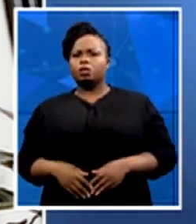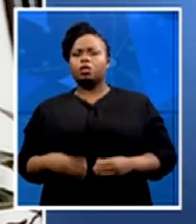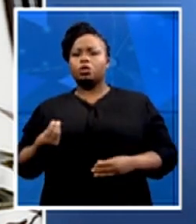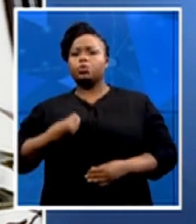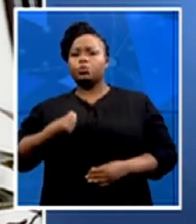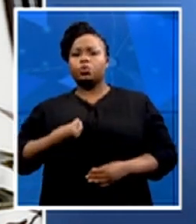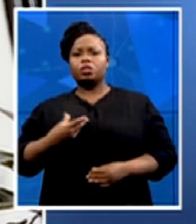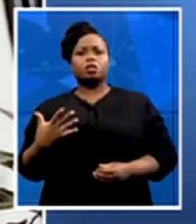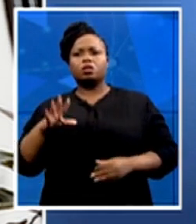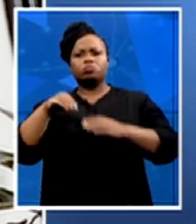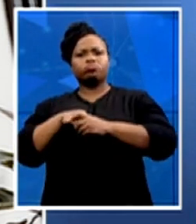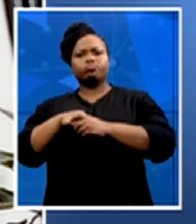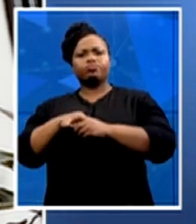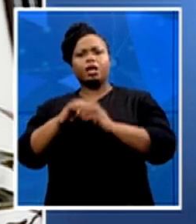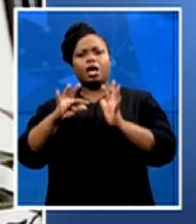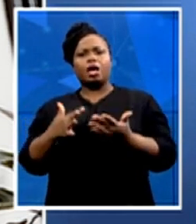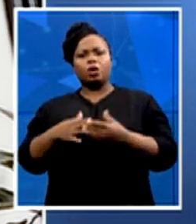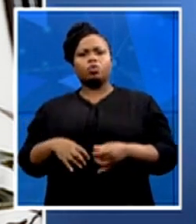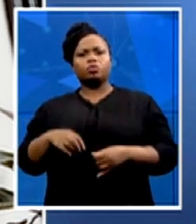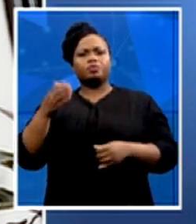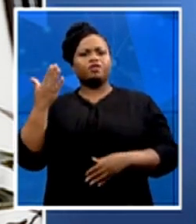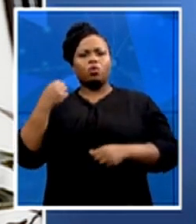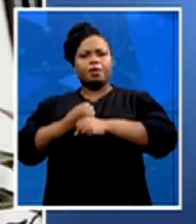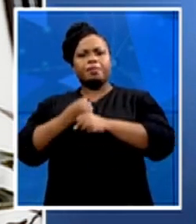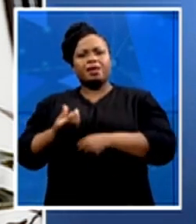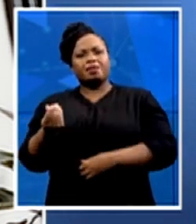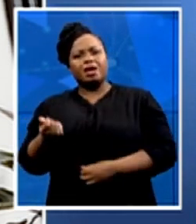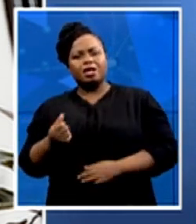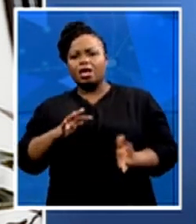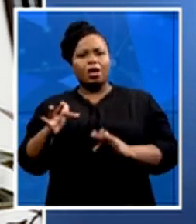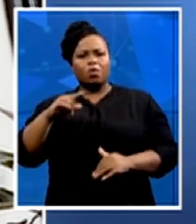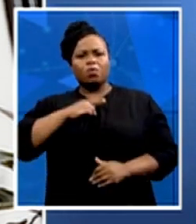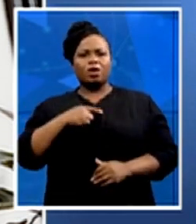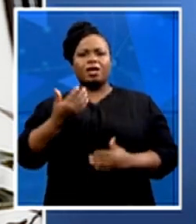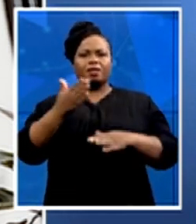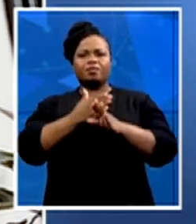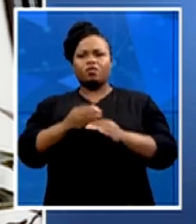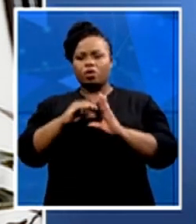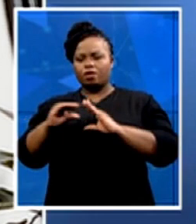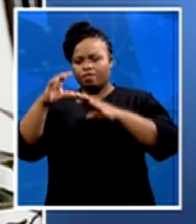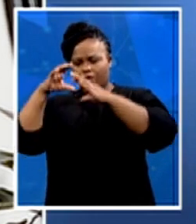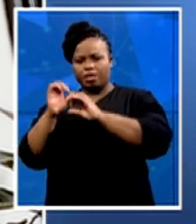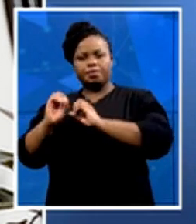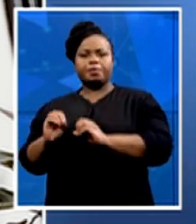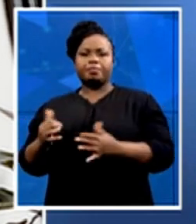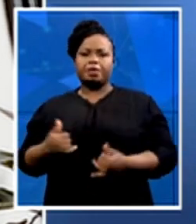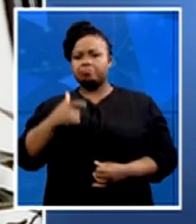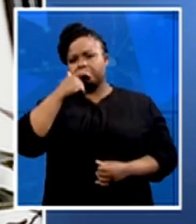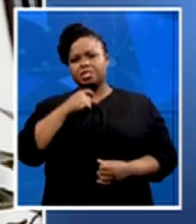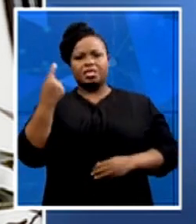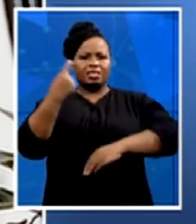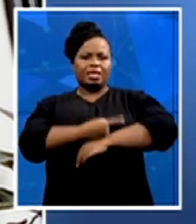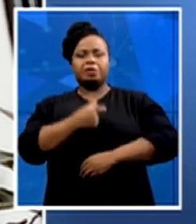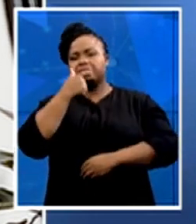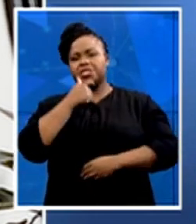necessarily been invested in in this country? So it is indeed a sad day, a sad month, a sad year for young